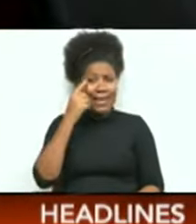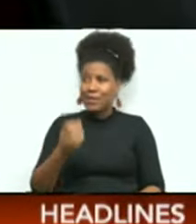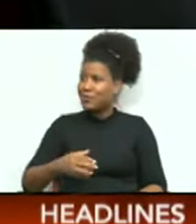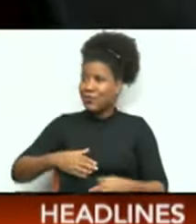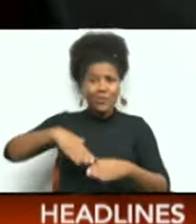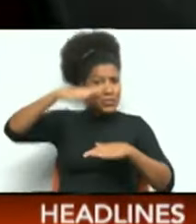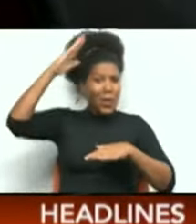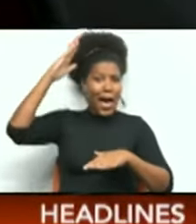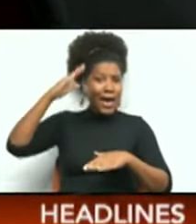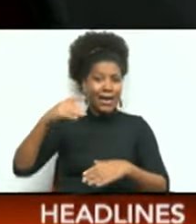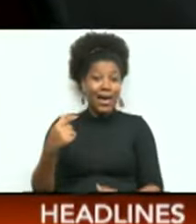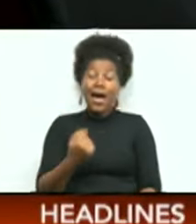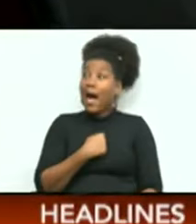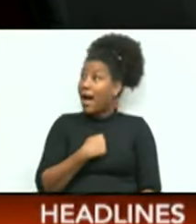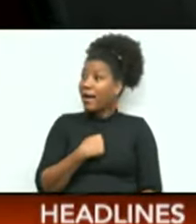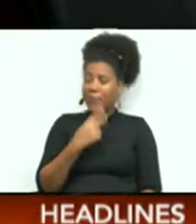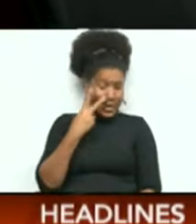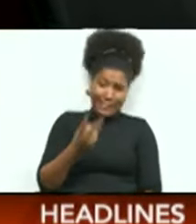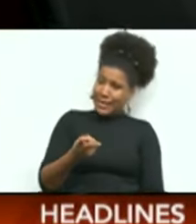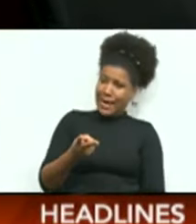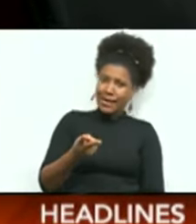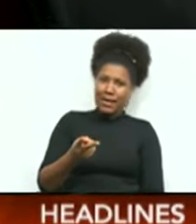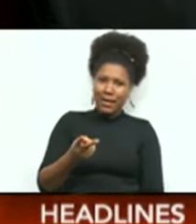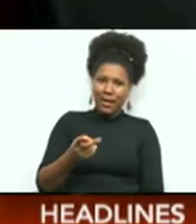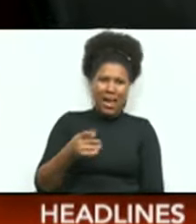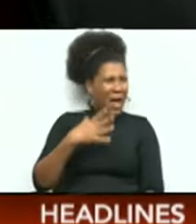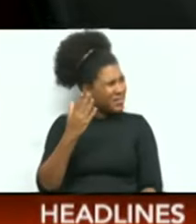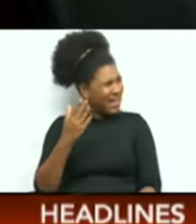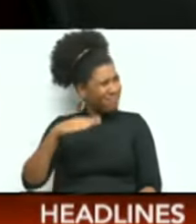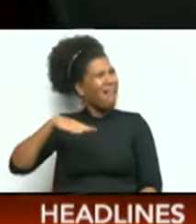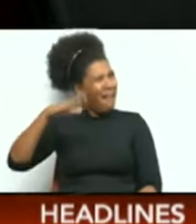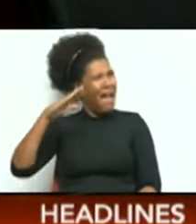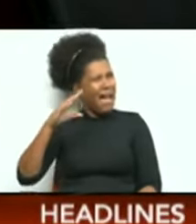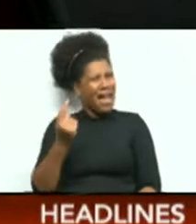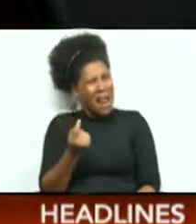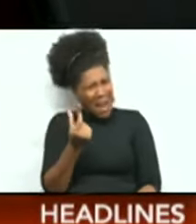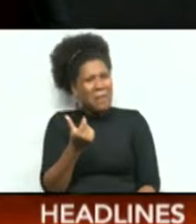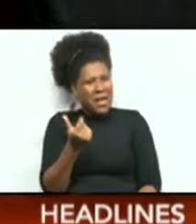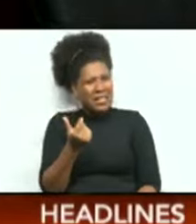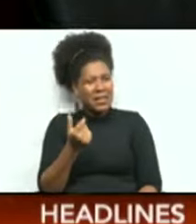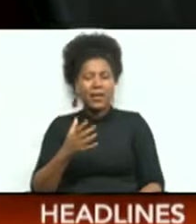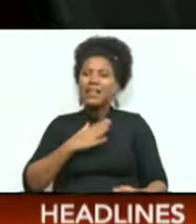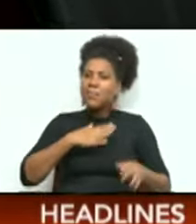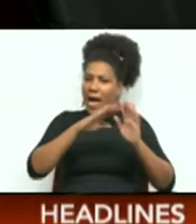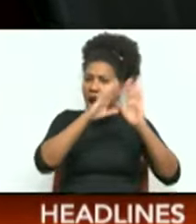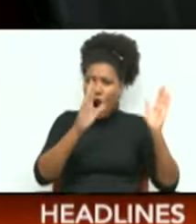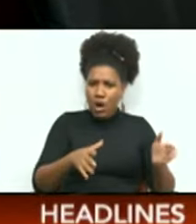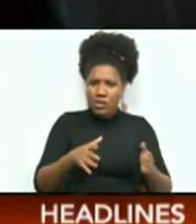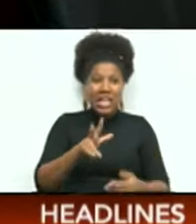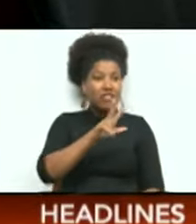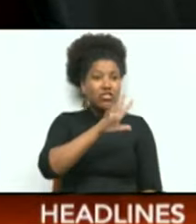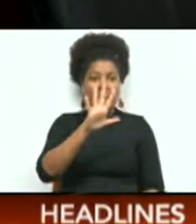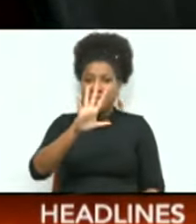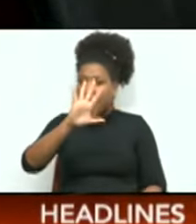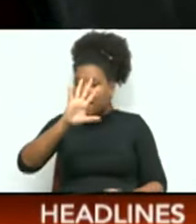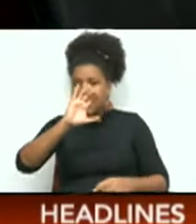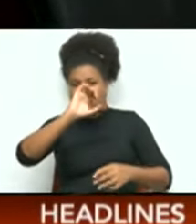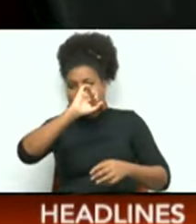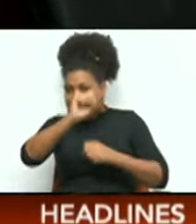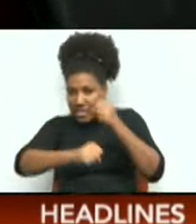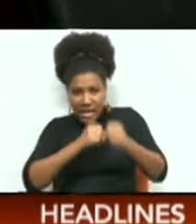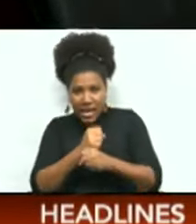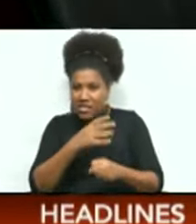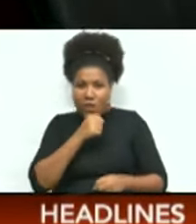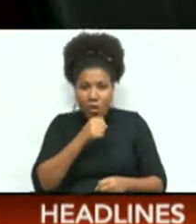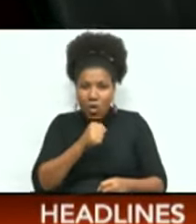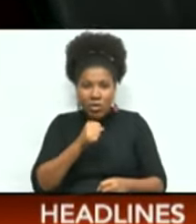I myself, when I saw it, thought it was a little bit on the high side because my house is 35 years old and it is not